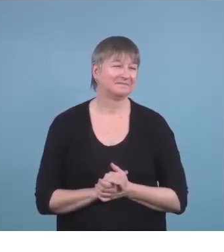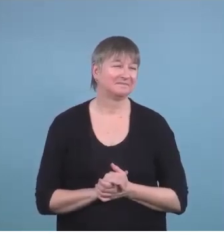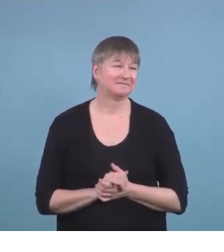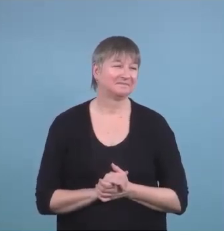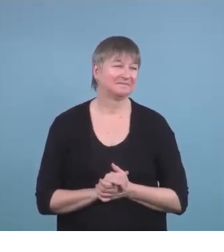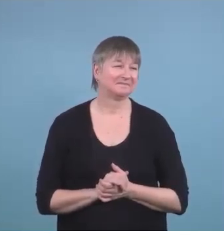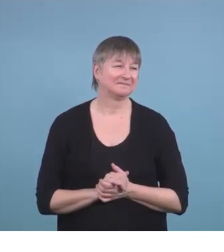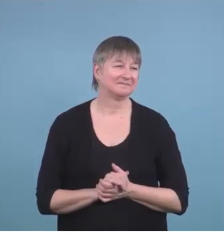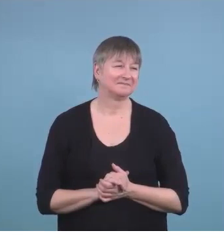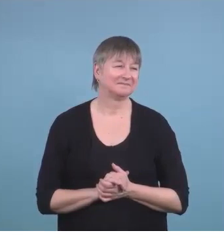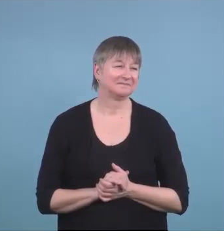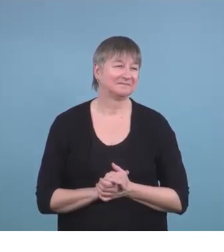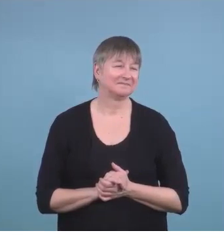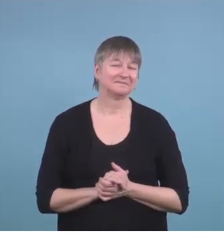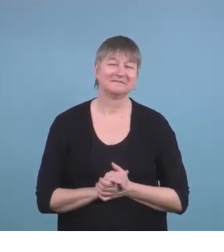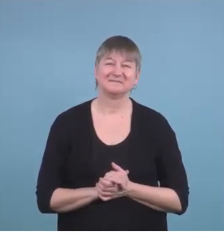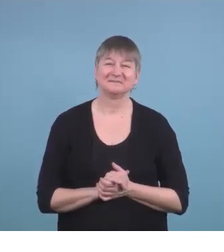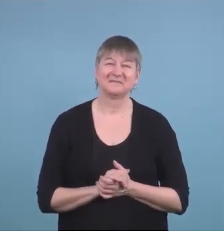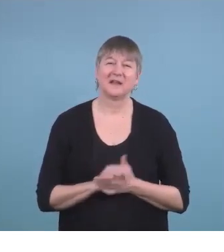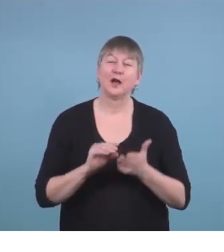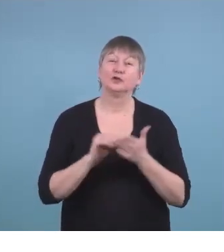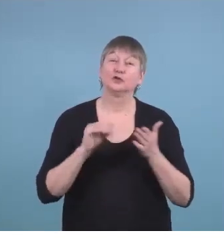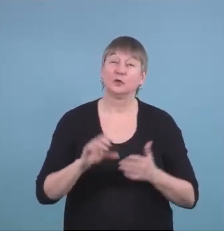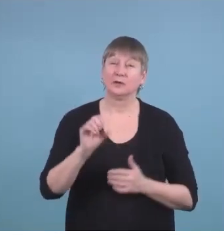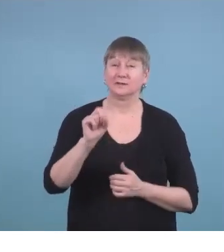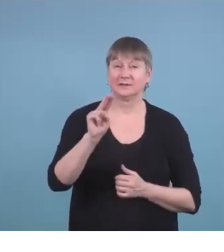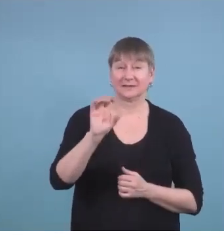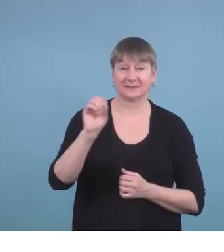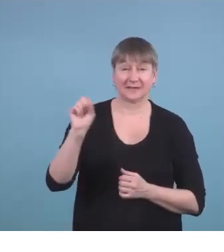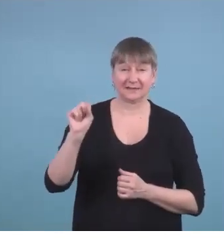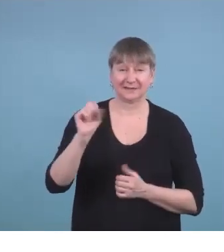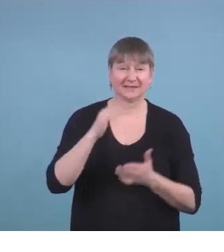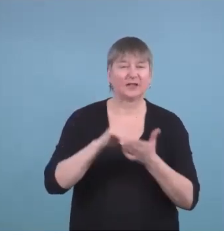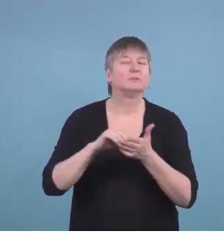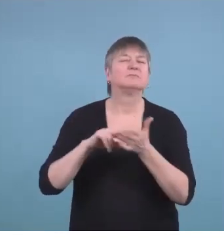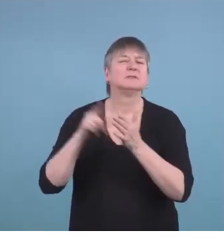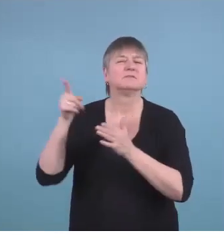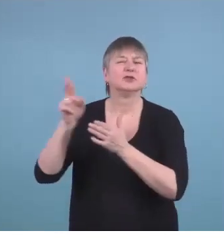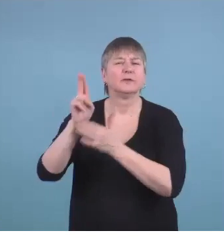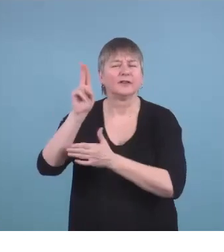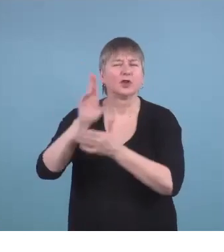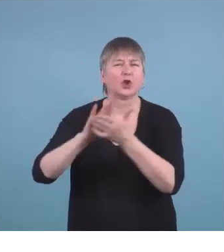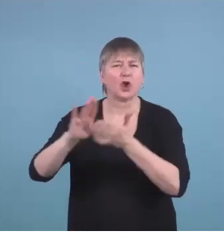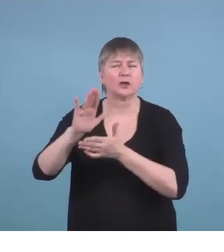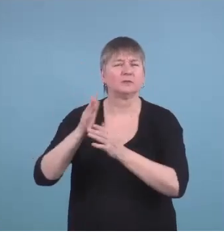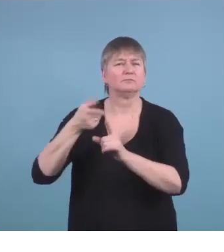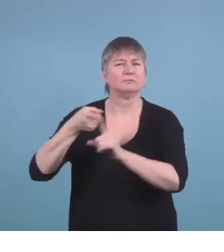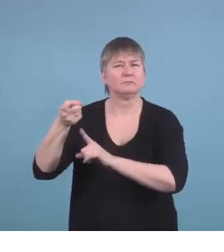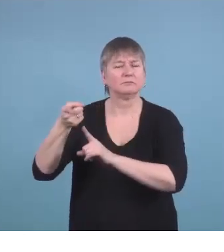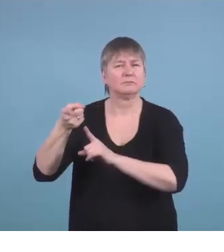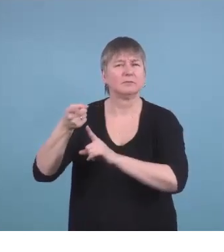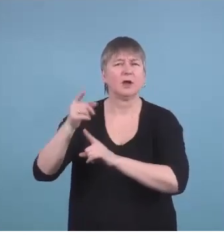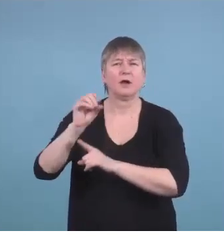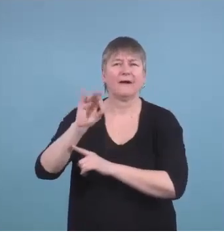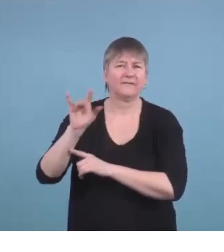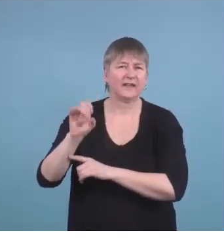So student success center that's at universities and colleges for writing